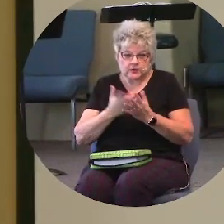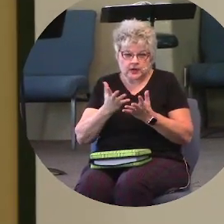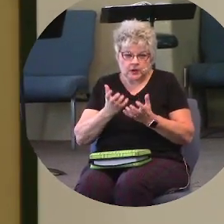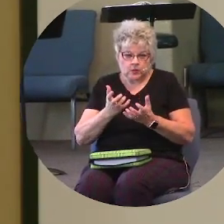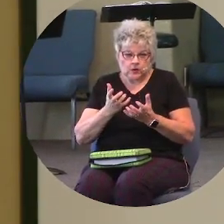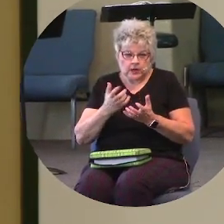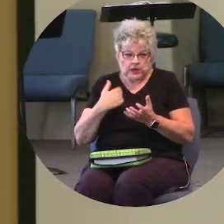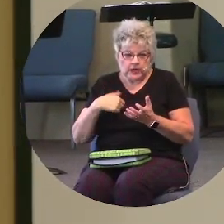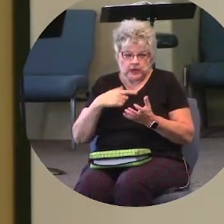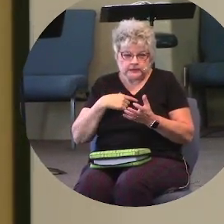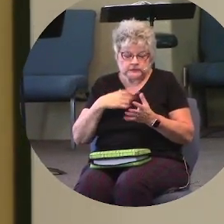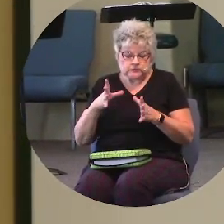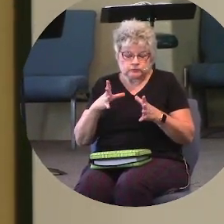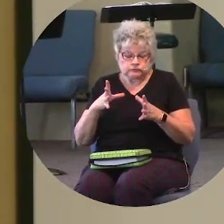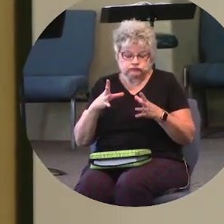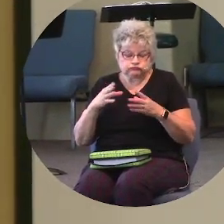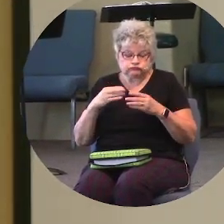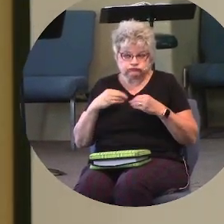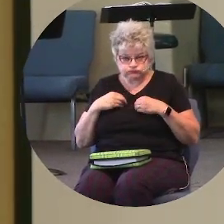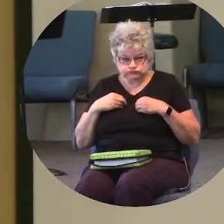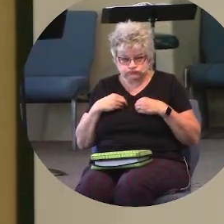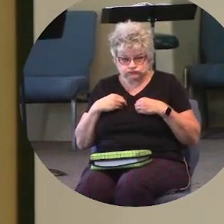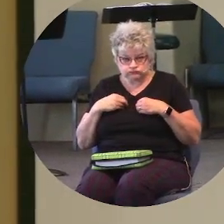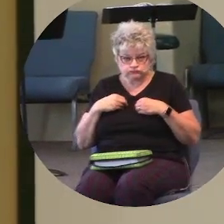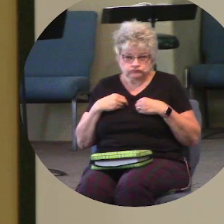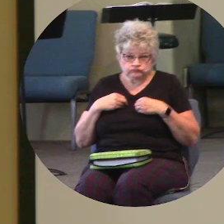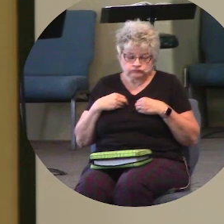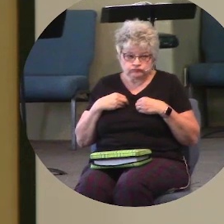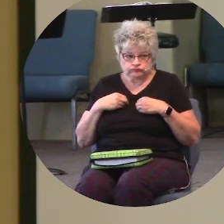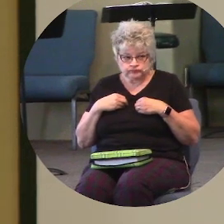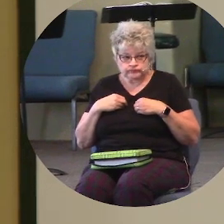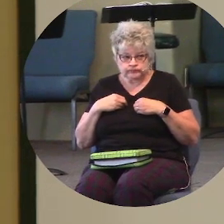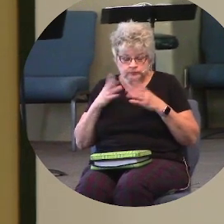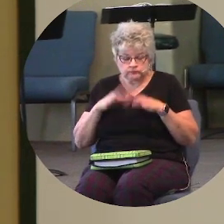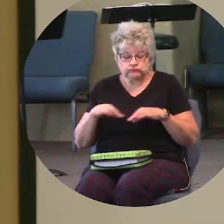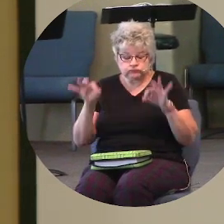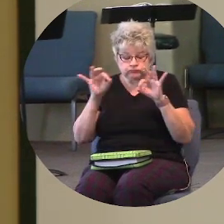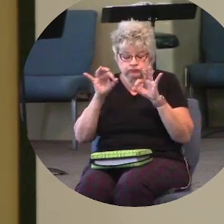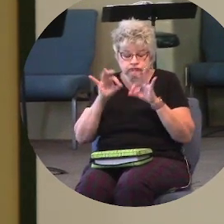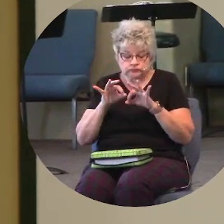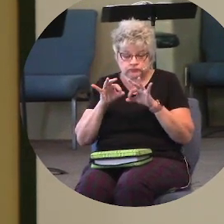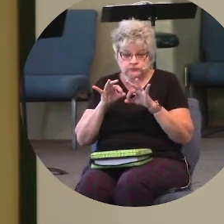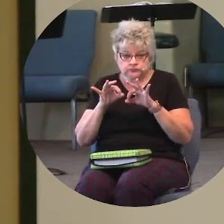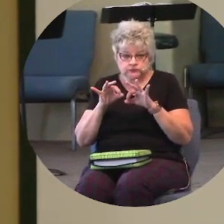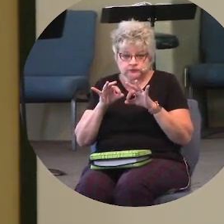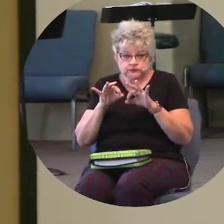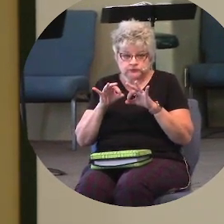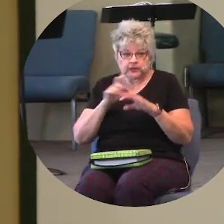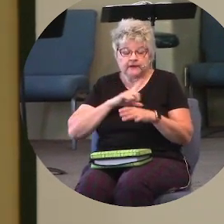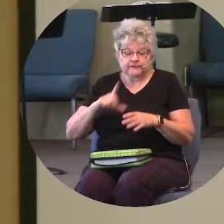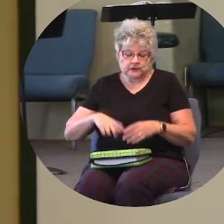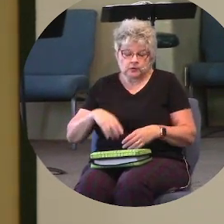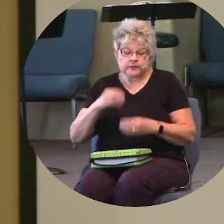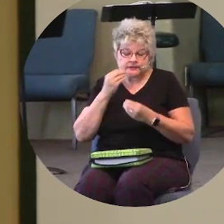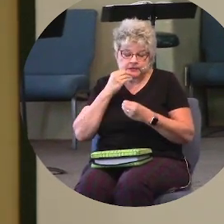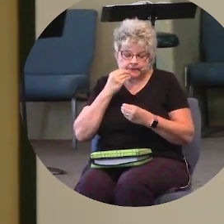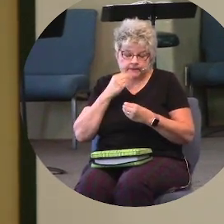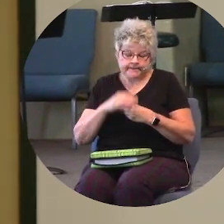to embrace, if you will, the significance and importance of the Lord's Supper.